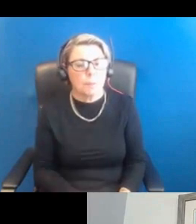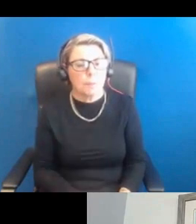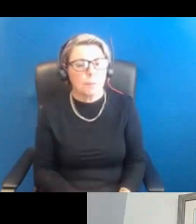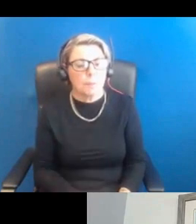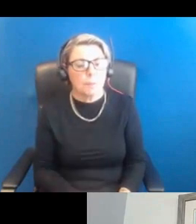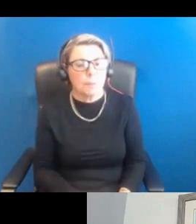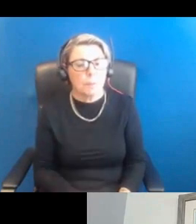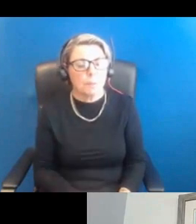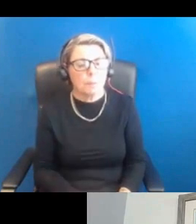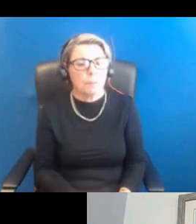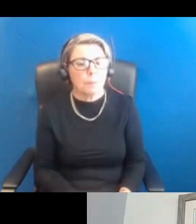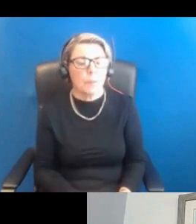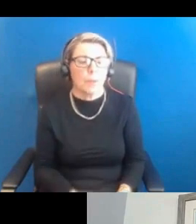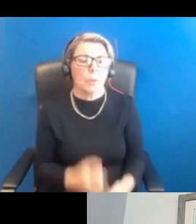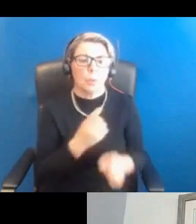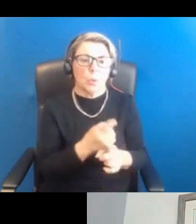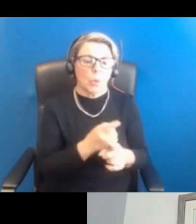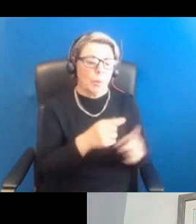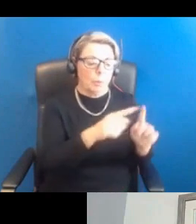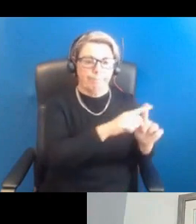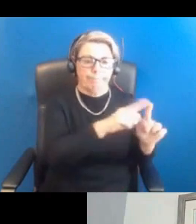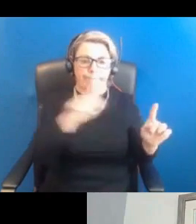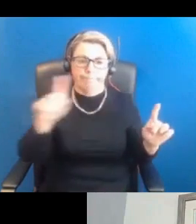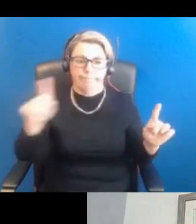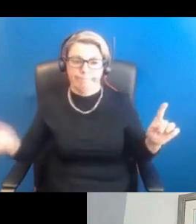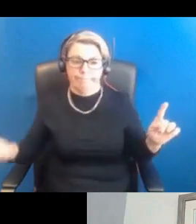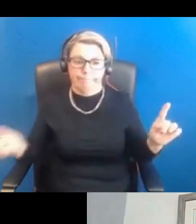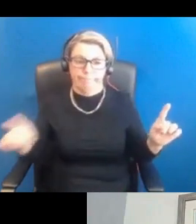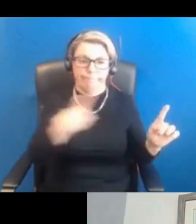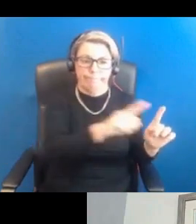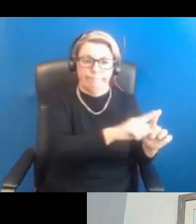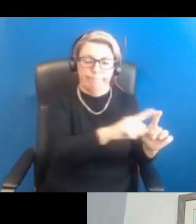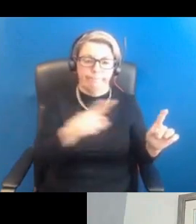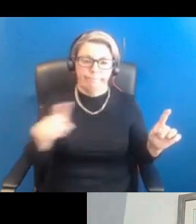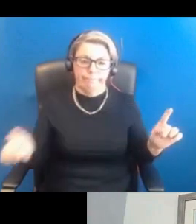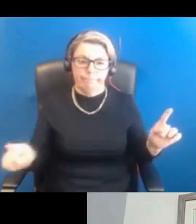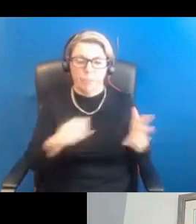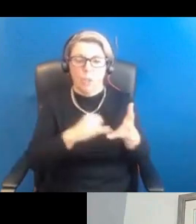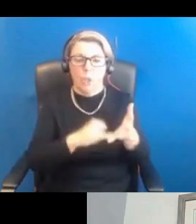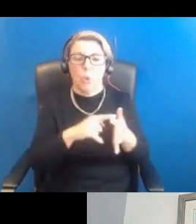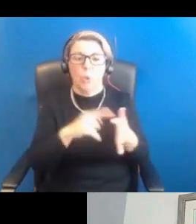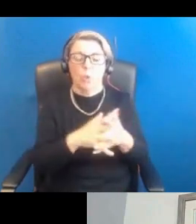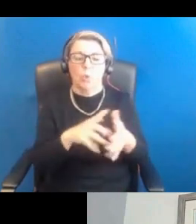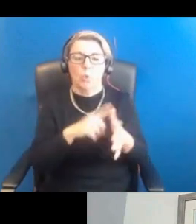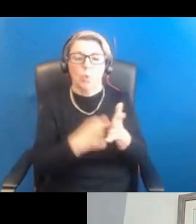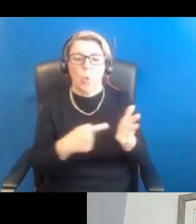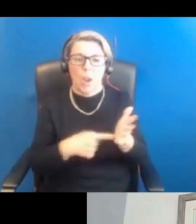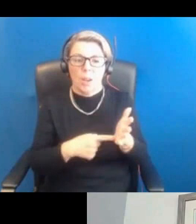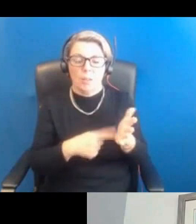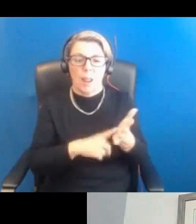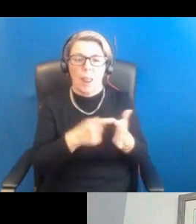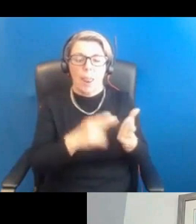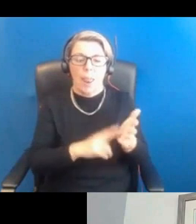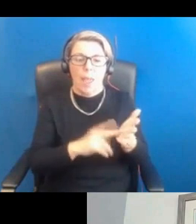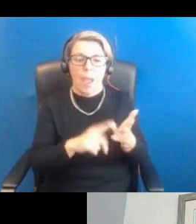spectrum in PCOS, and so we've got Stuart Lennox talking about, and someone else actually, if you